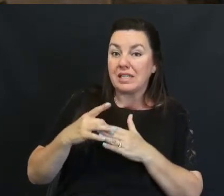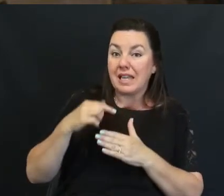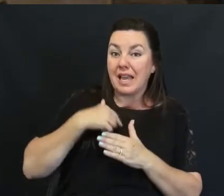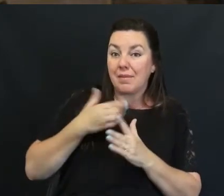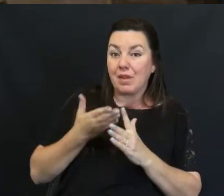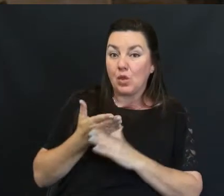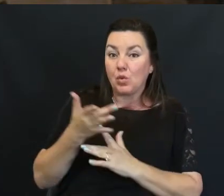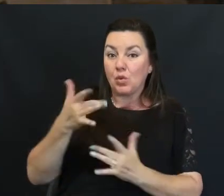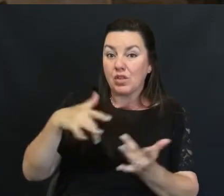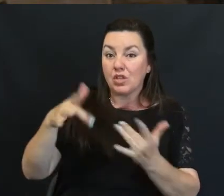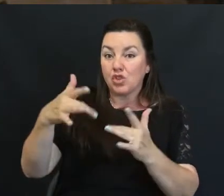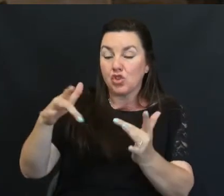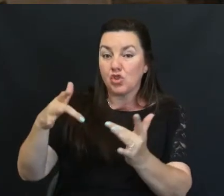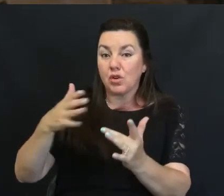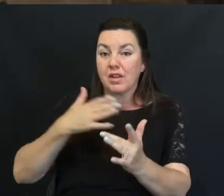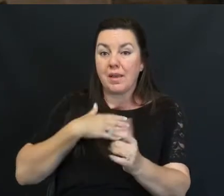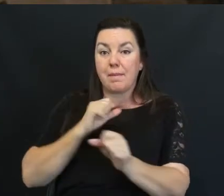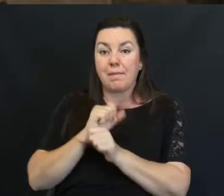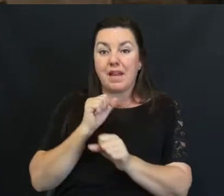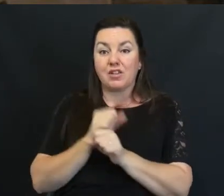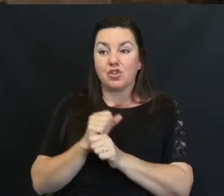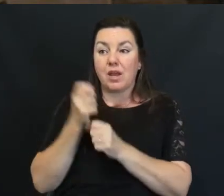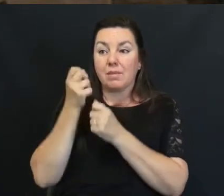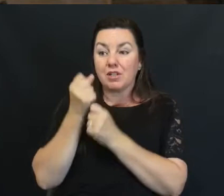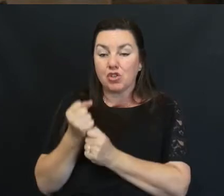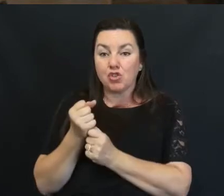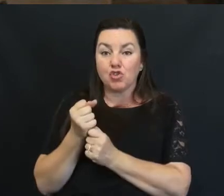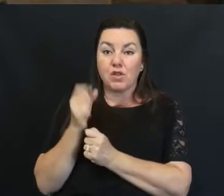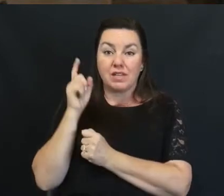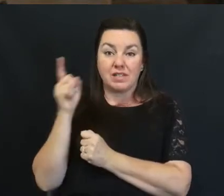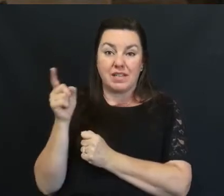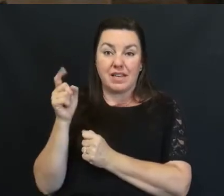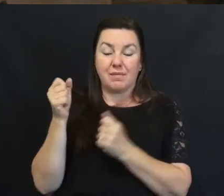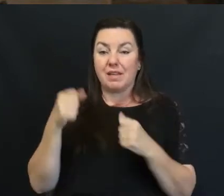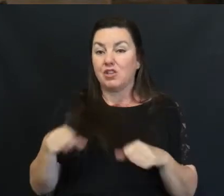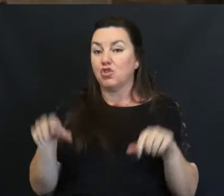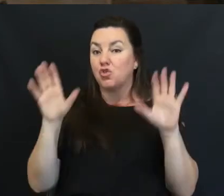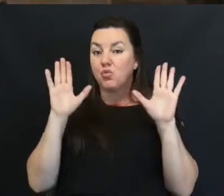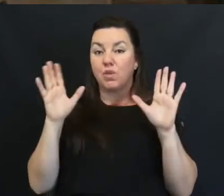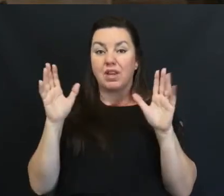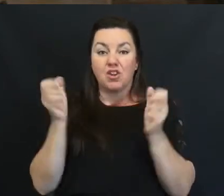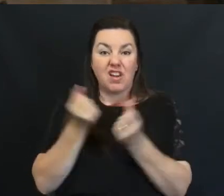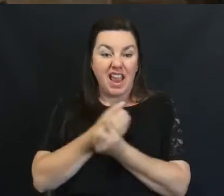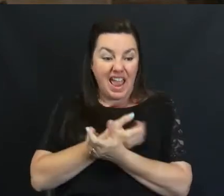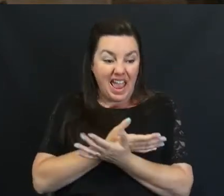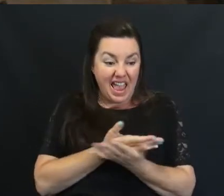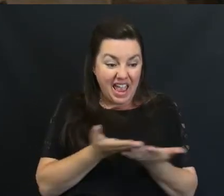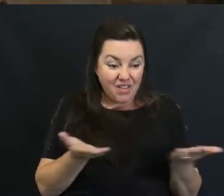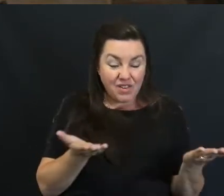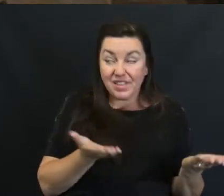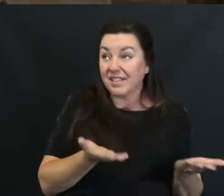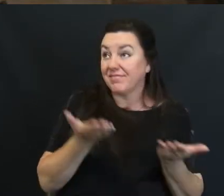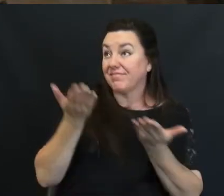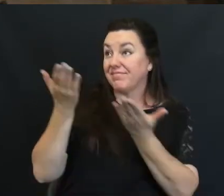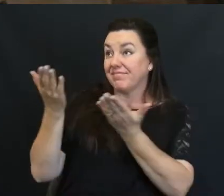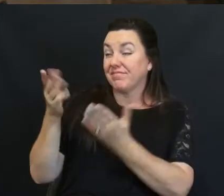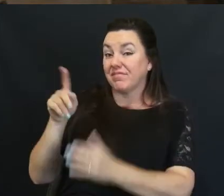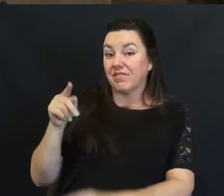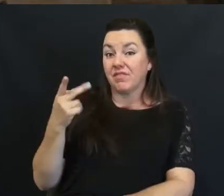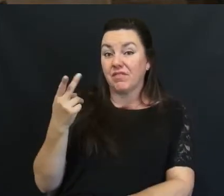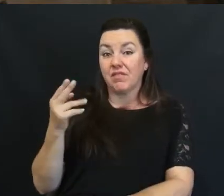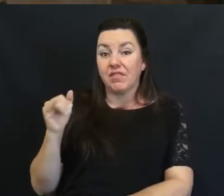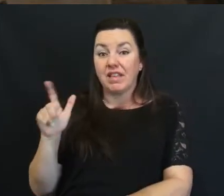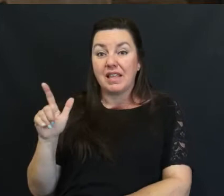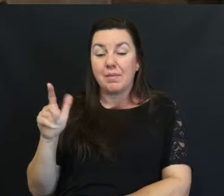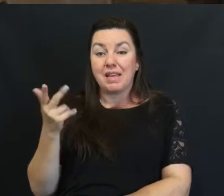this journey My job is to trust him And to surrender Everything to him Philippians 3.8